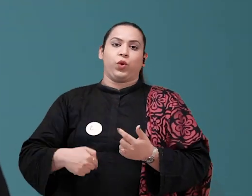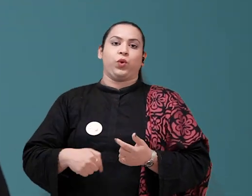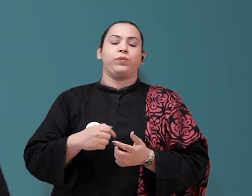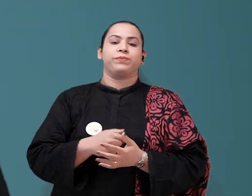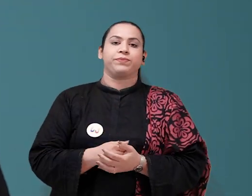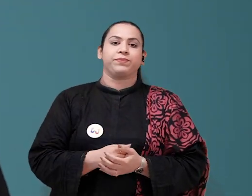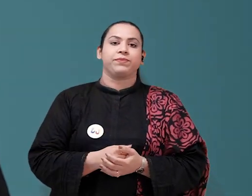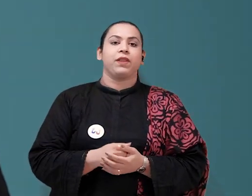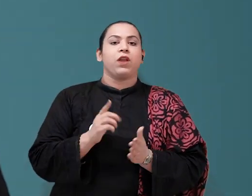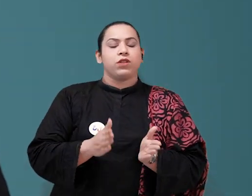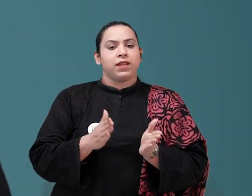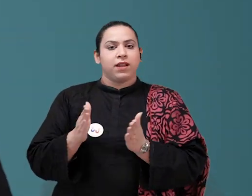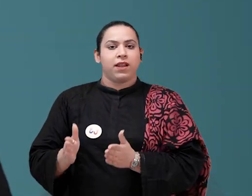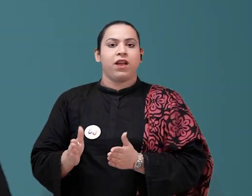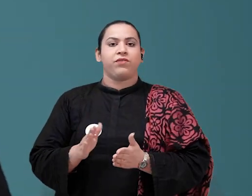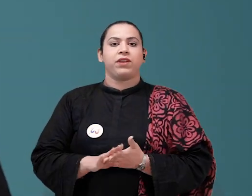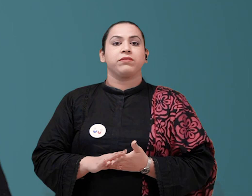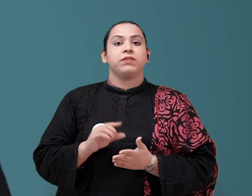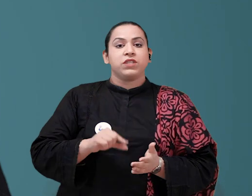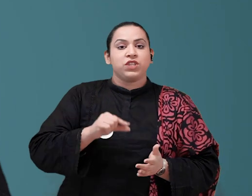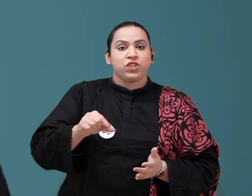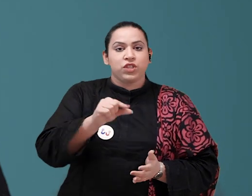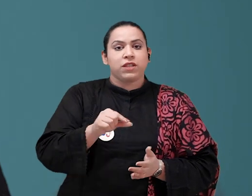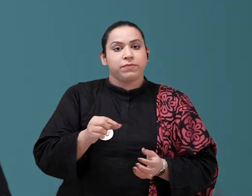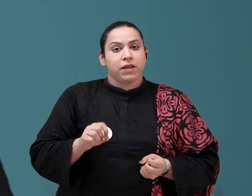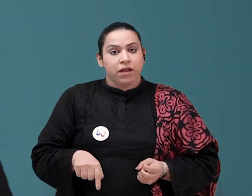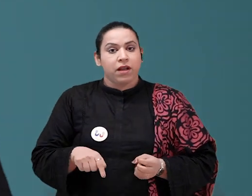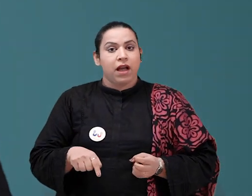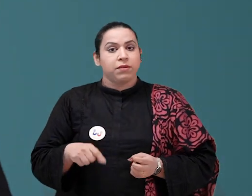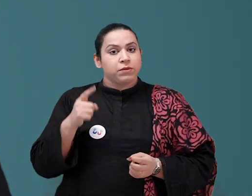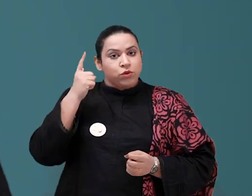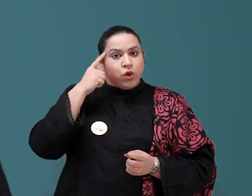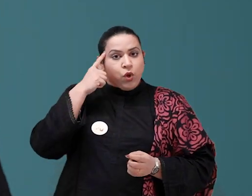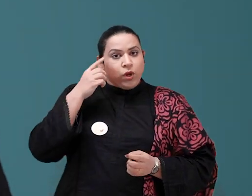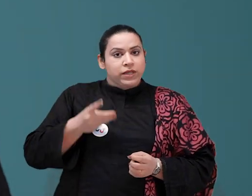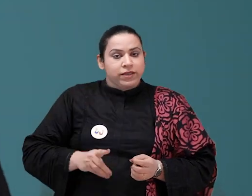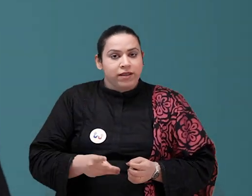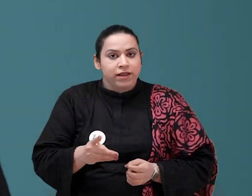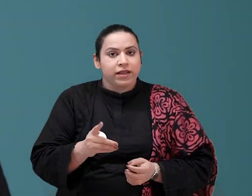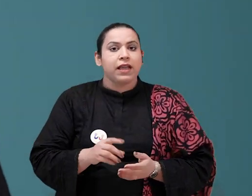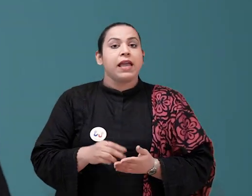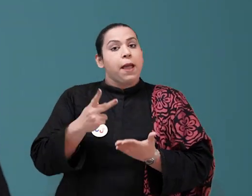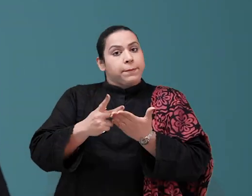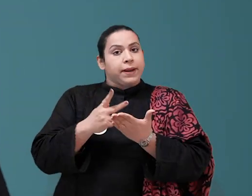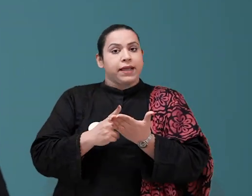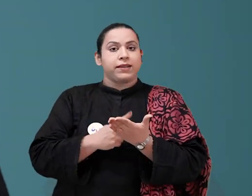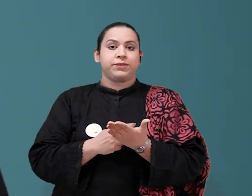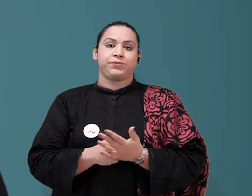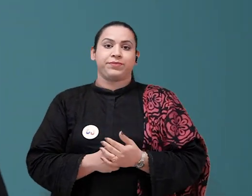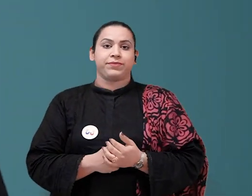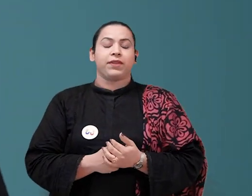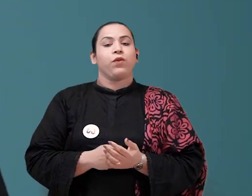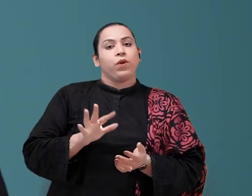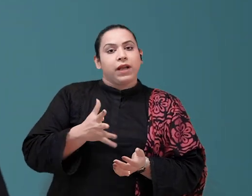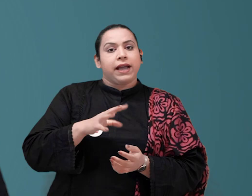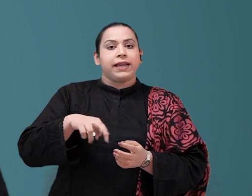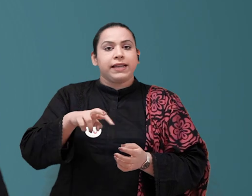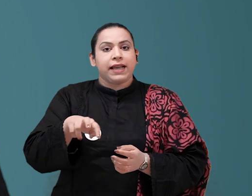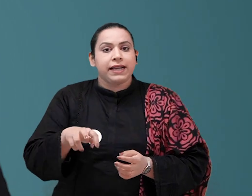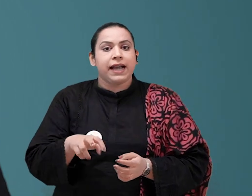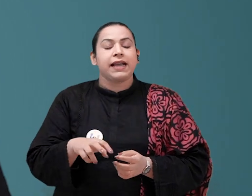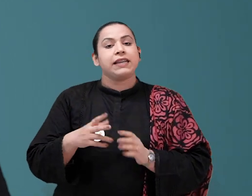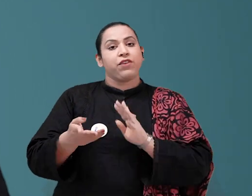we make strategies or planning, they reflect on how we plan and